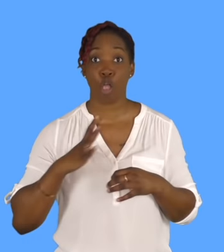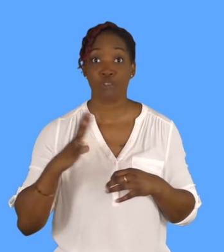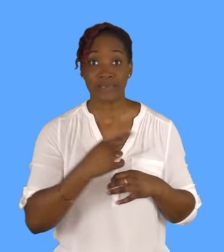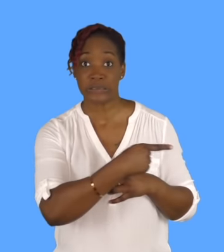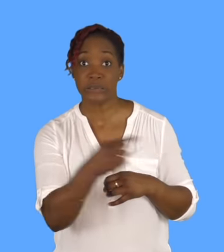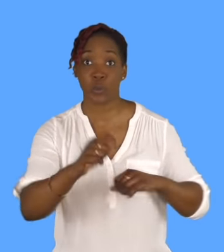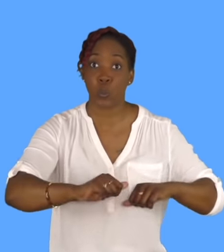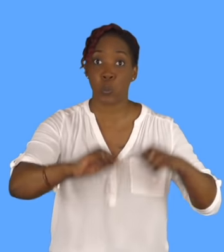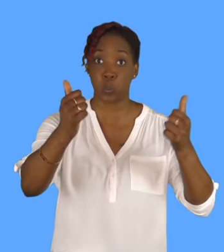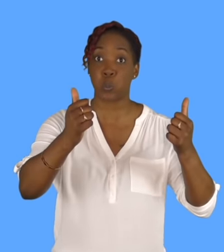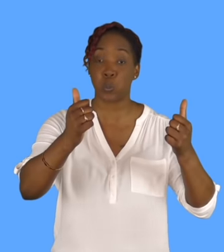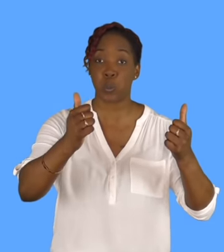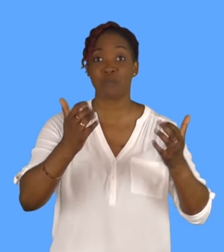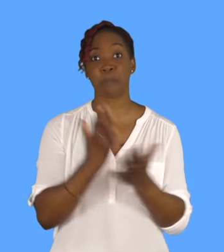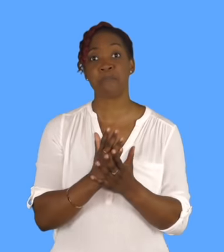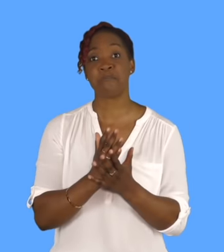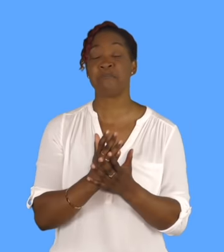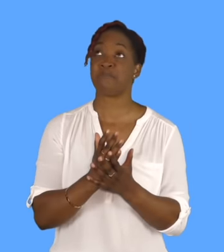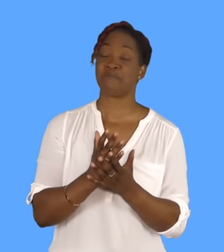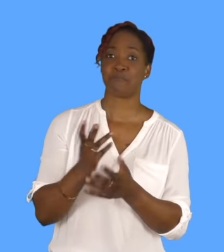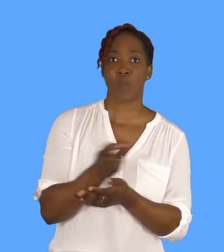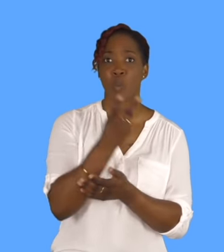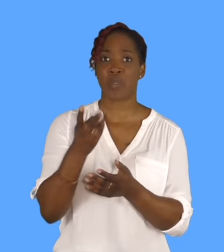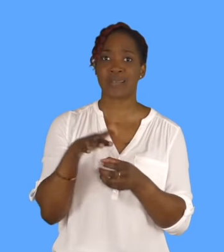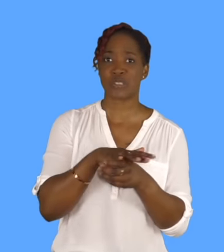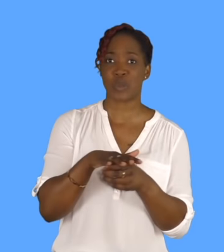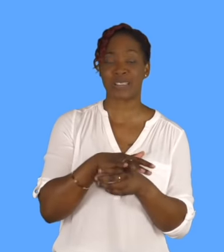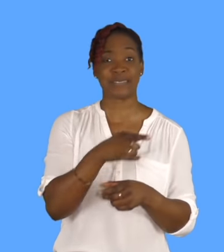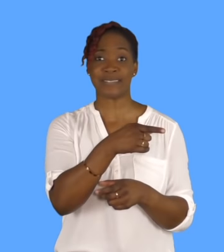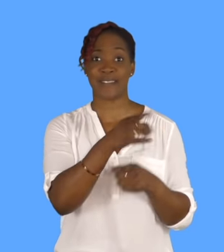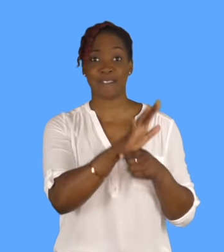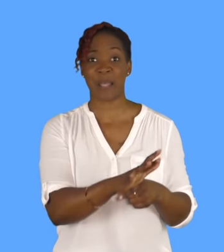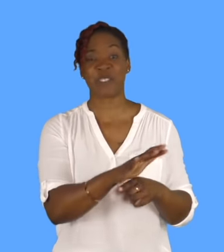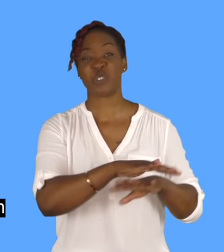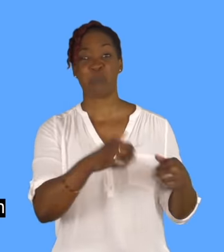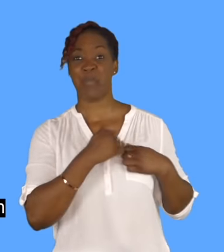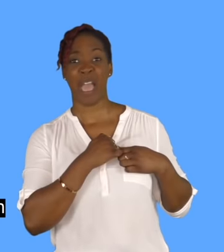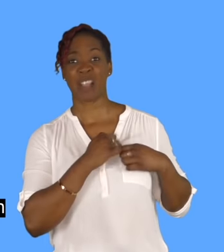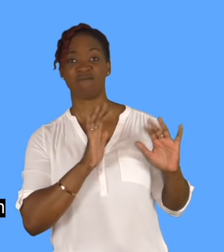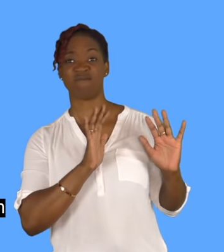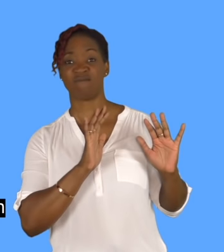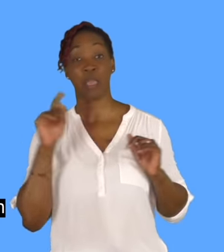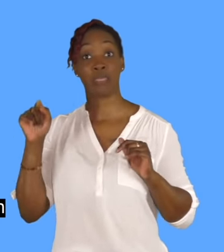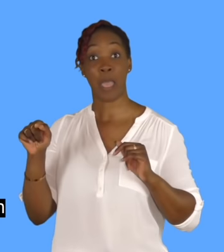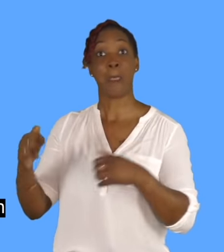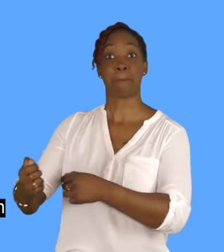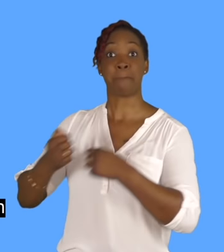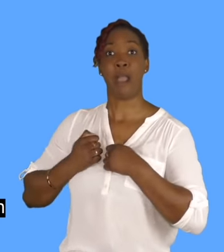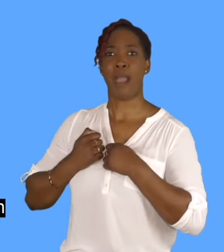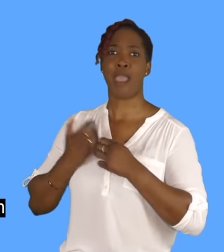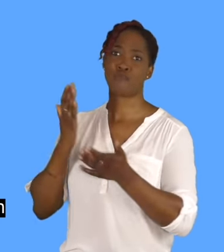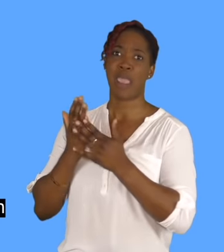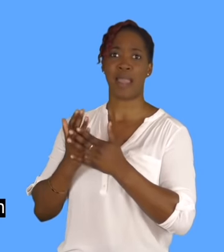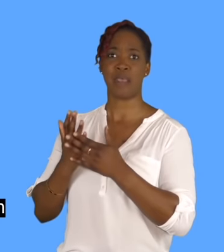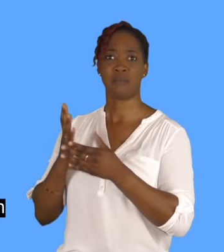both situations, I think I, what's not mine is not mine. What is mine, I need to make the most of it. So, I don't think like that. I've never been like,